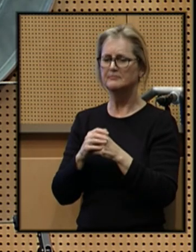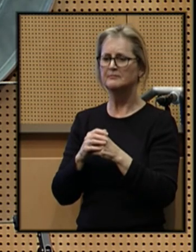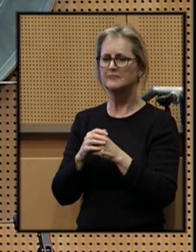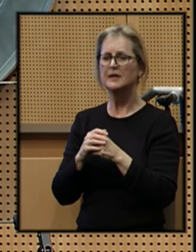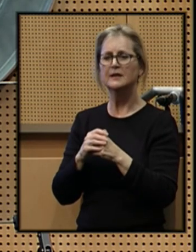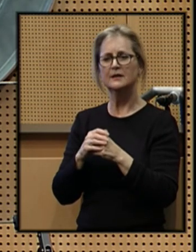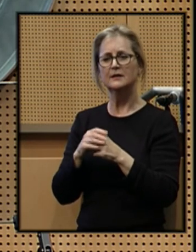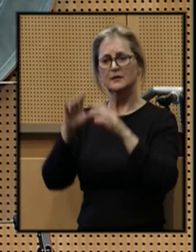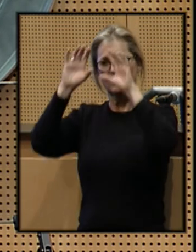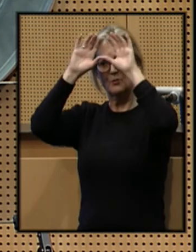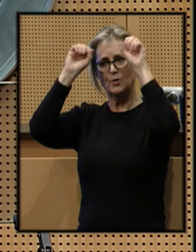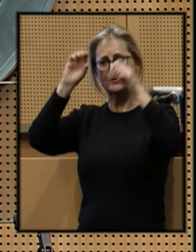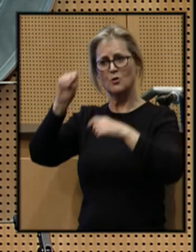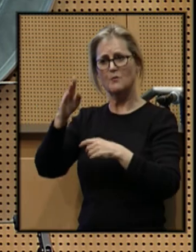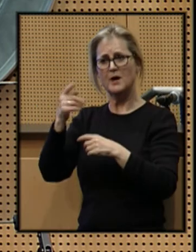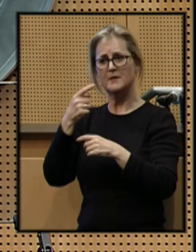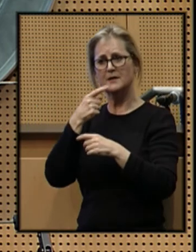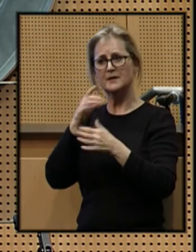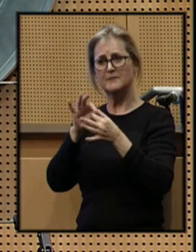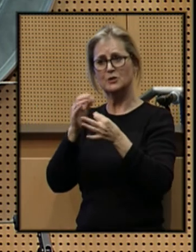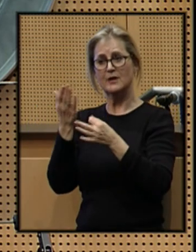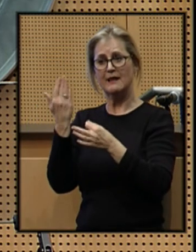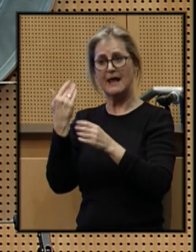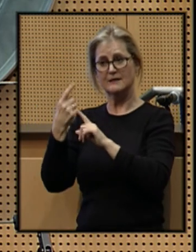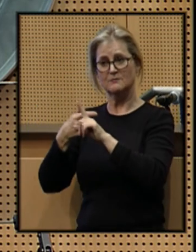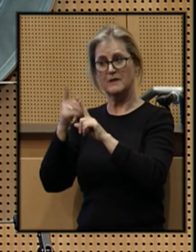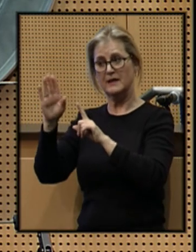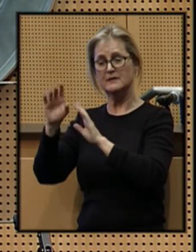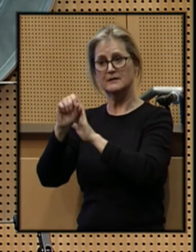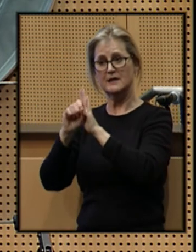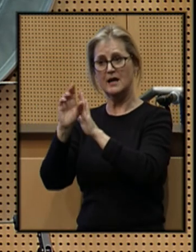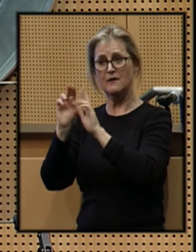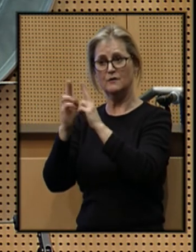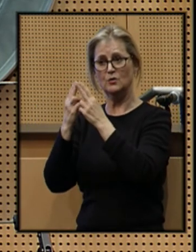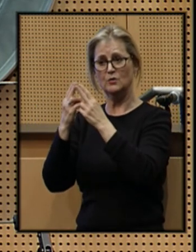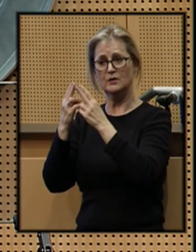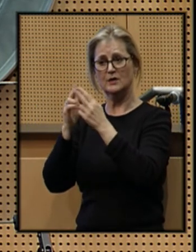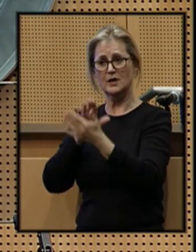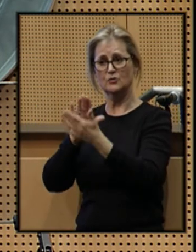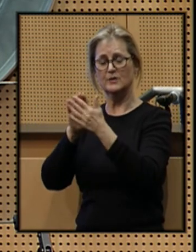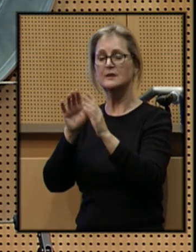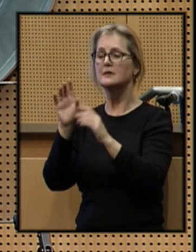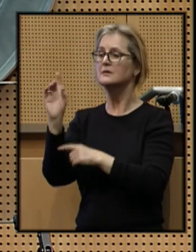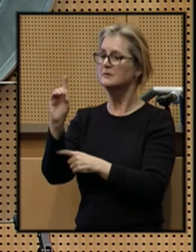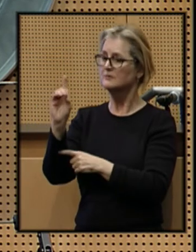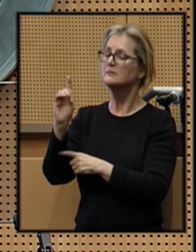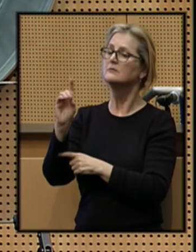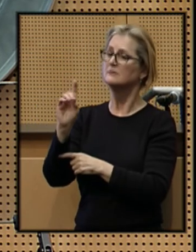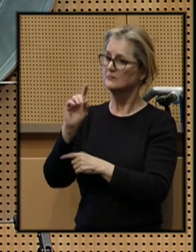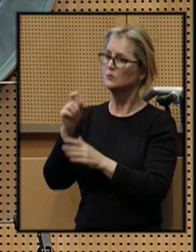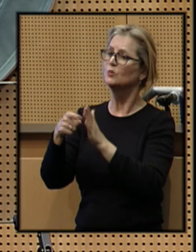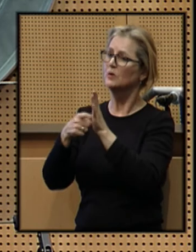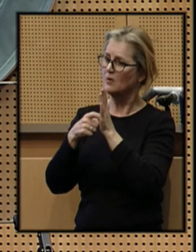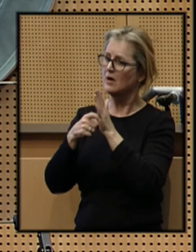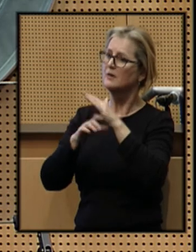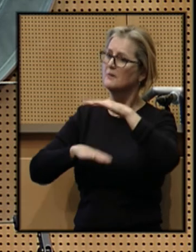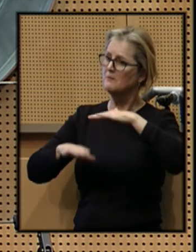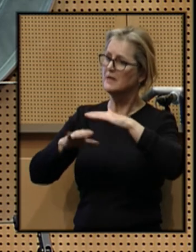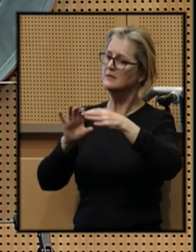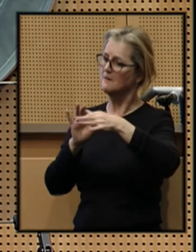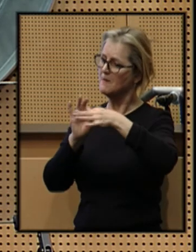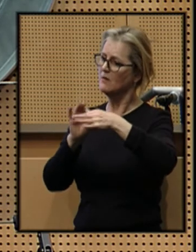As President Obama said last month in his State of the Union address, us. It does not